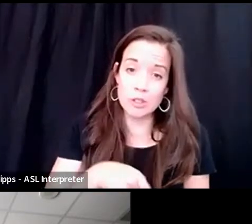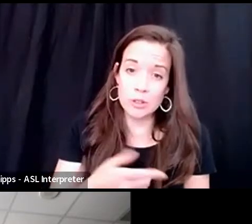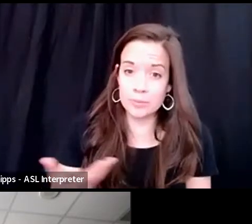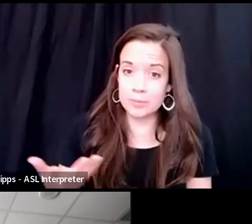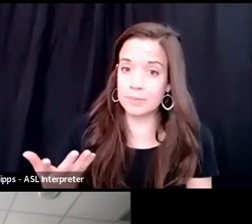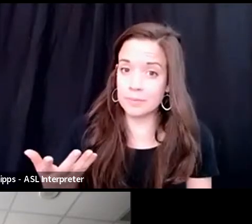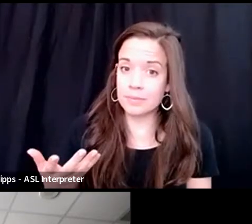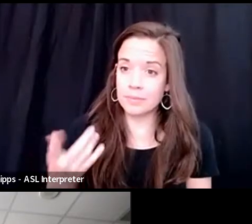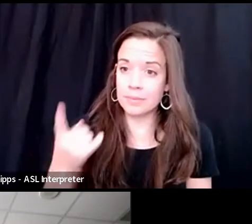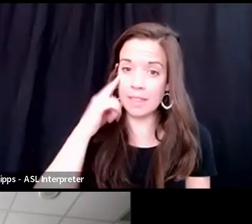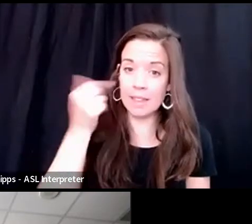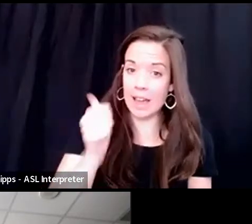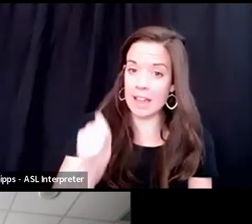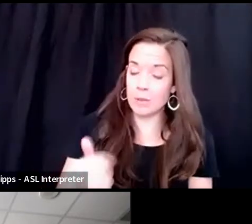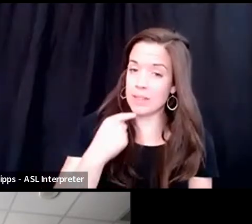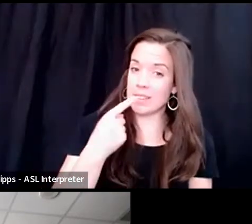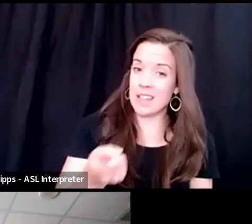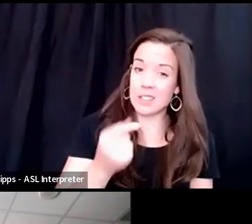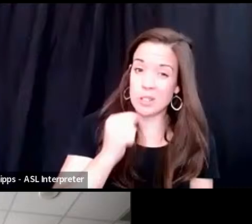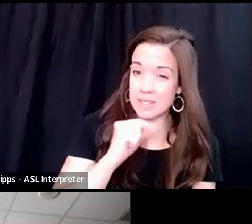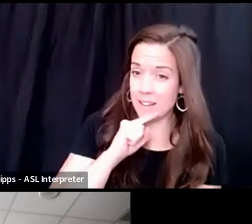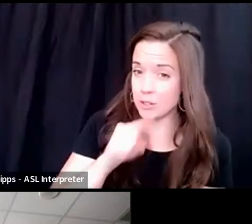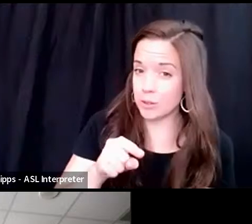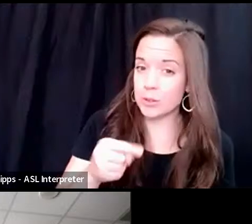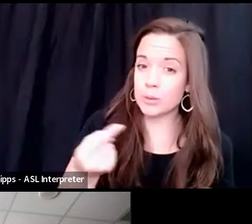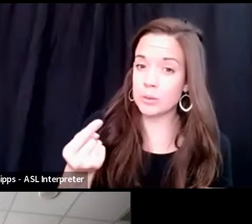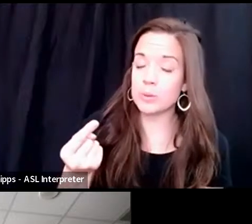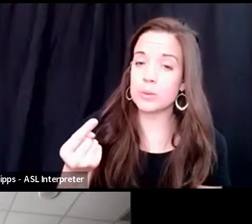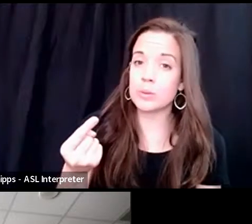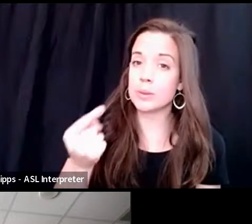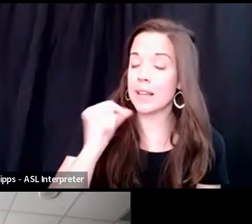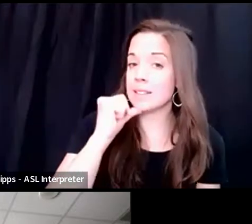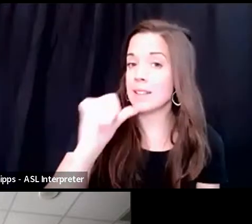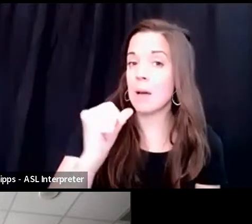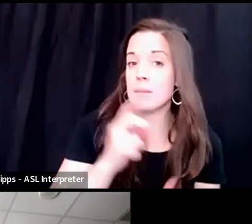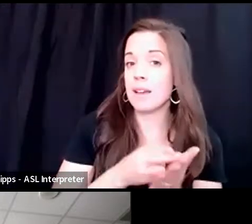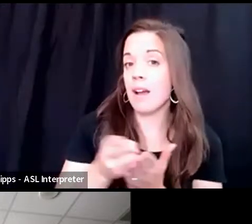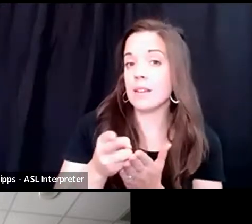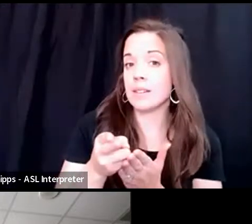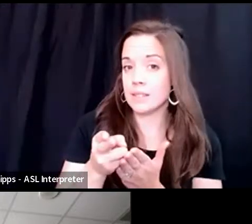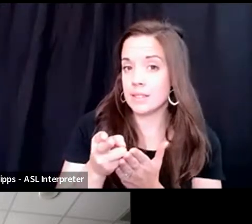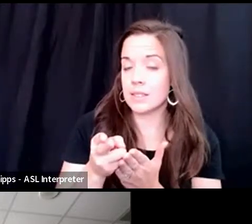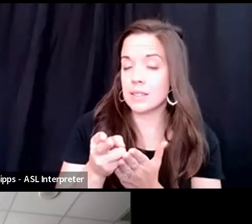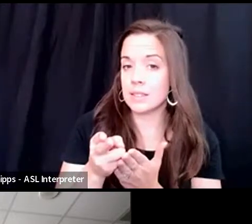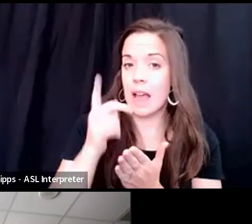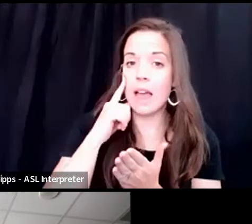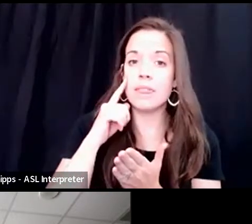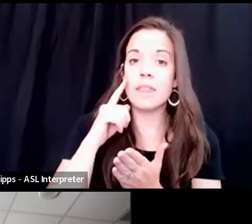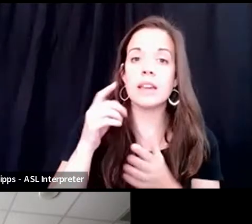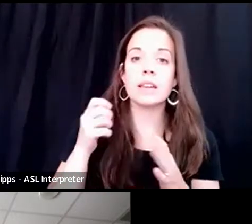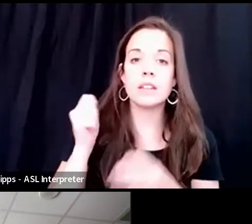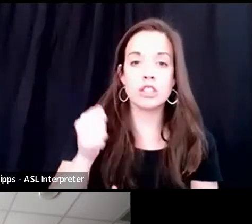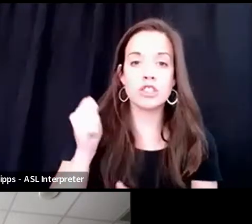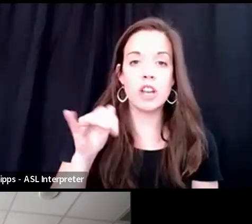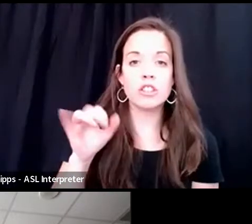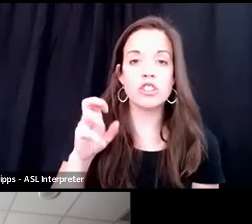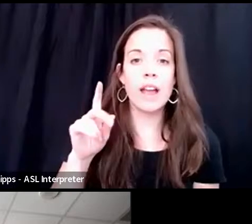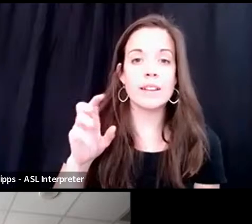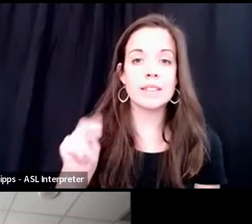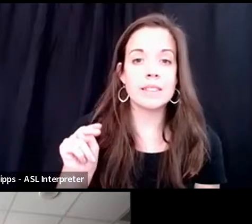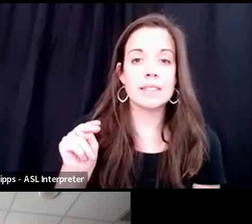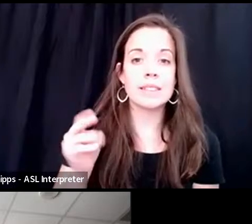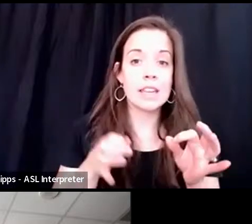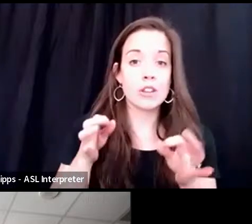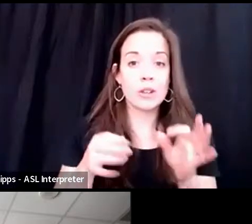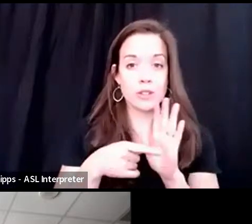anyone that tells you otherwise is not being honest. I think judge Jackson's, um, hearings showed